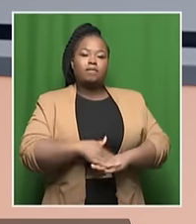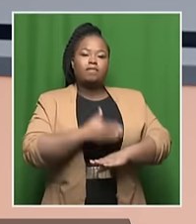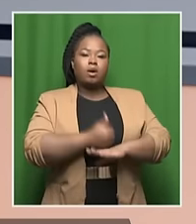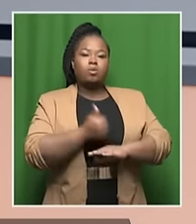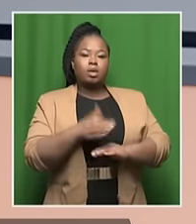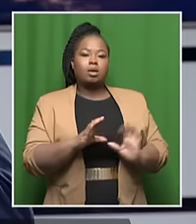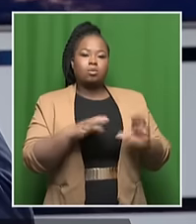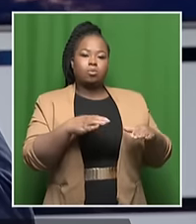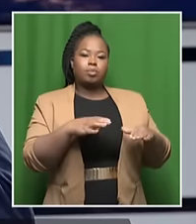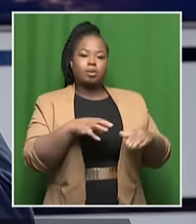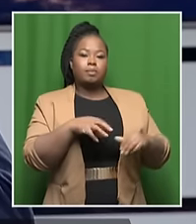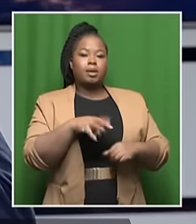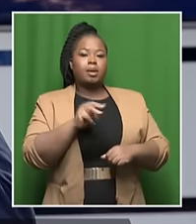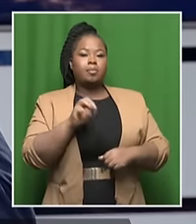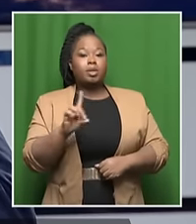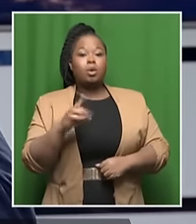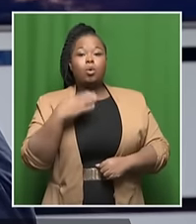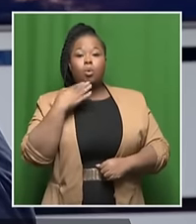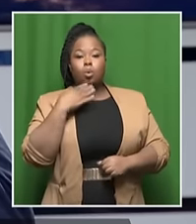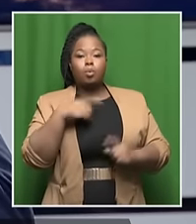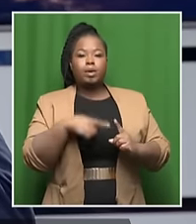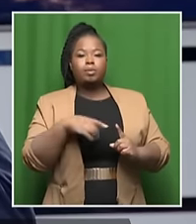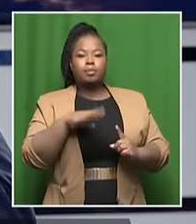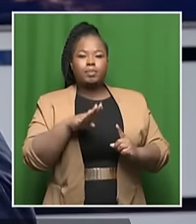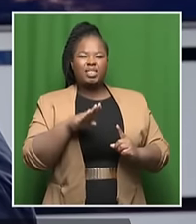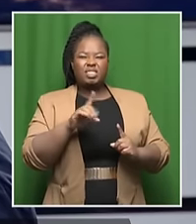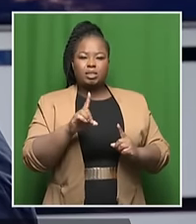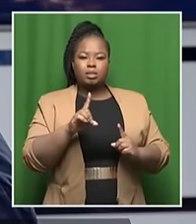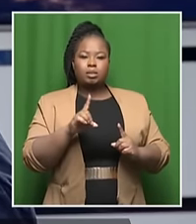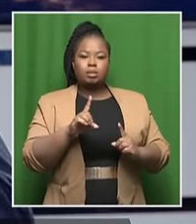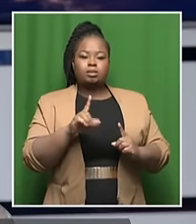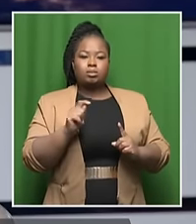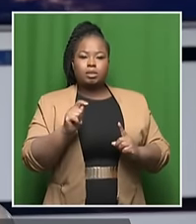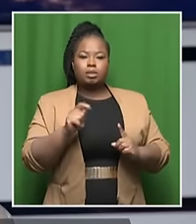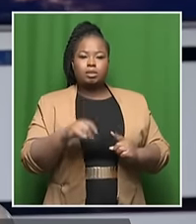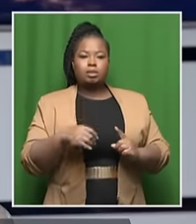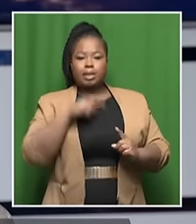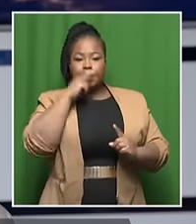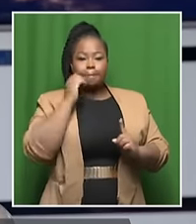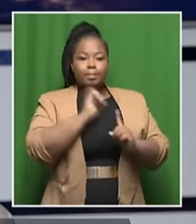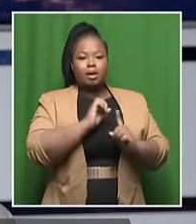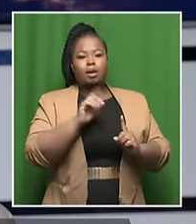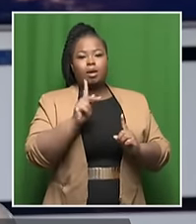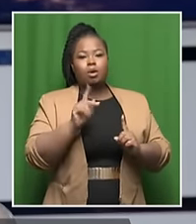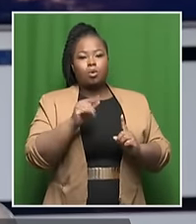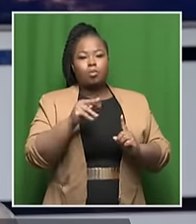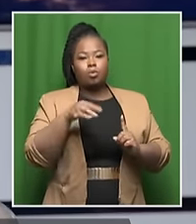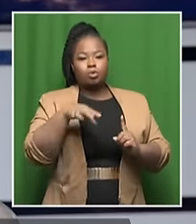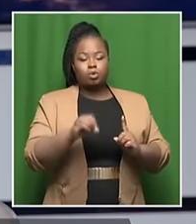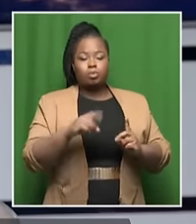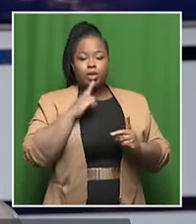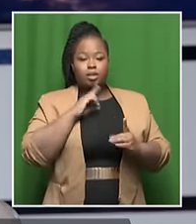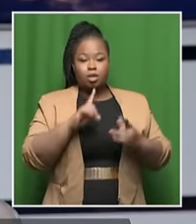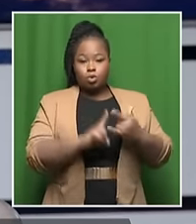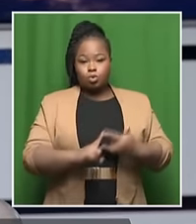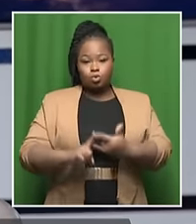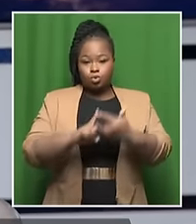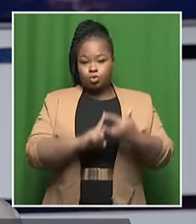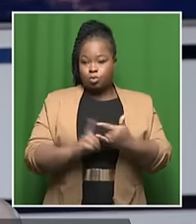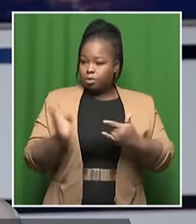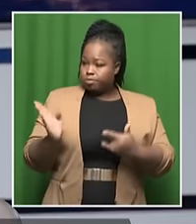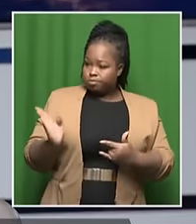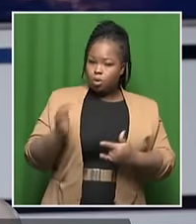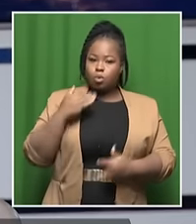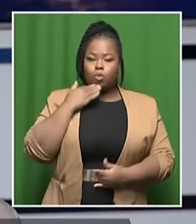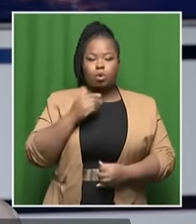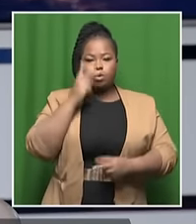managing director of BT Industrial, Homozo Lekola, and virtually we are joined by associate